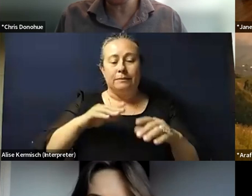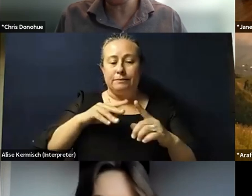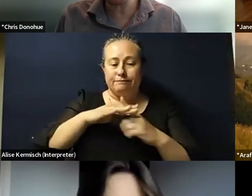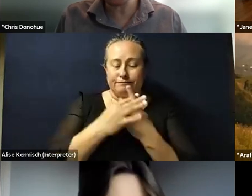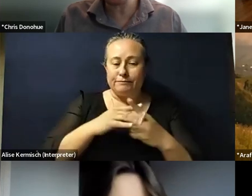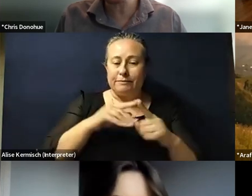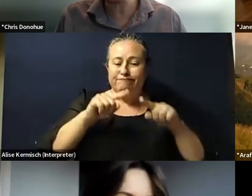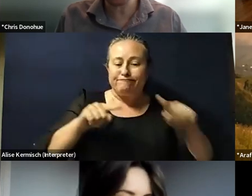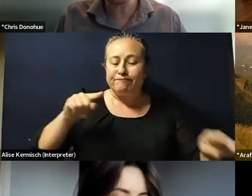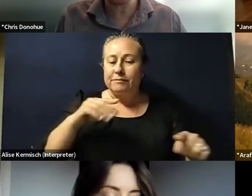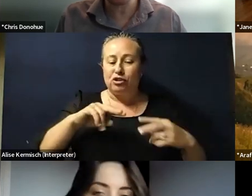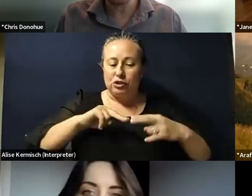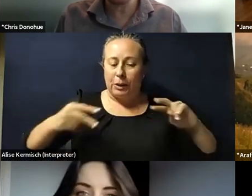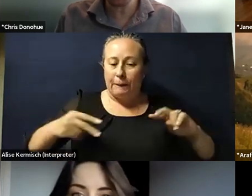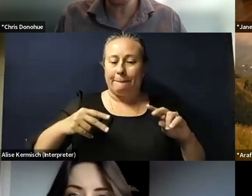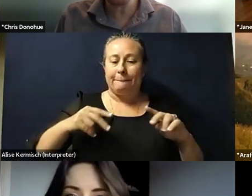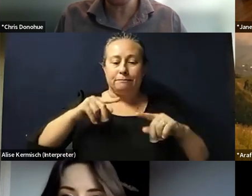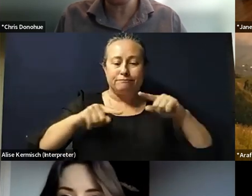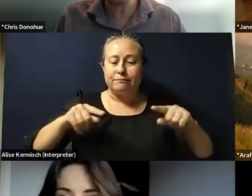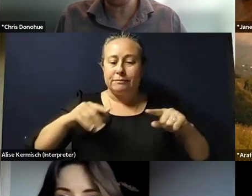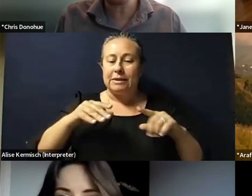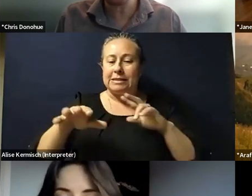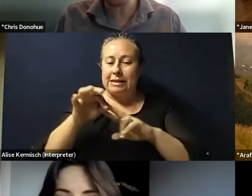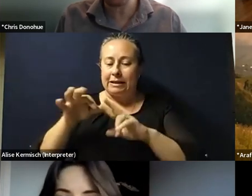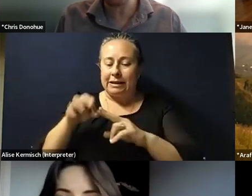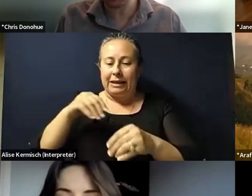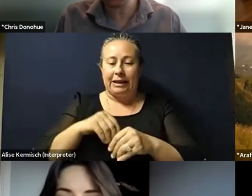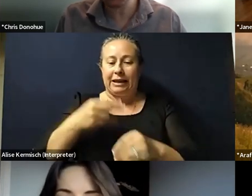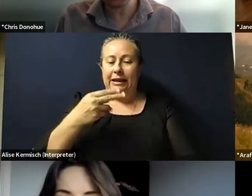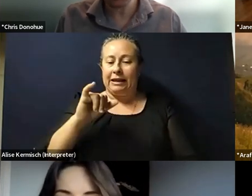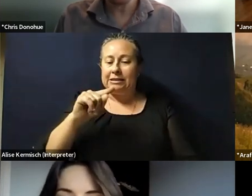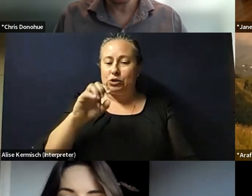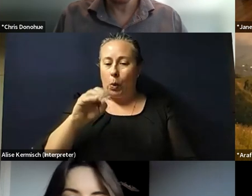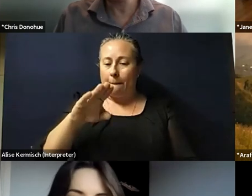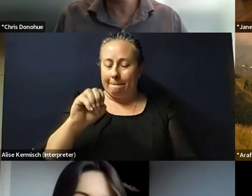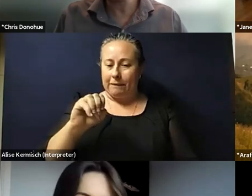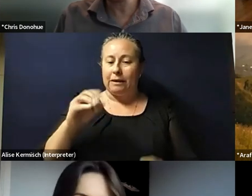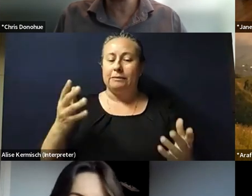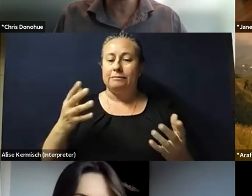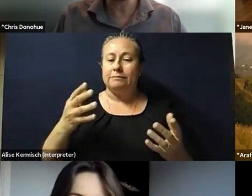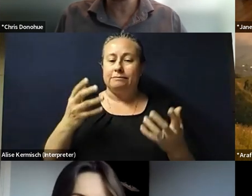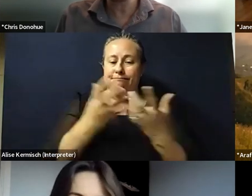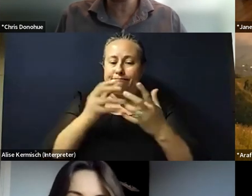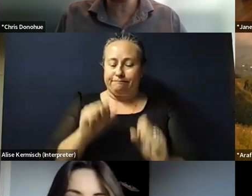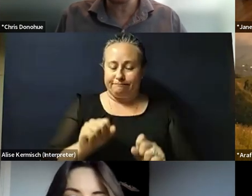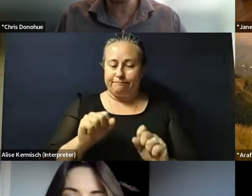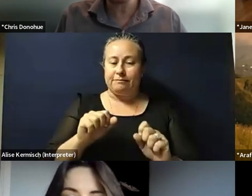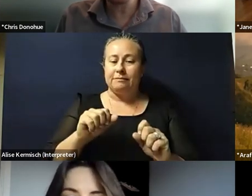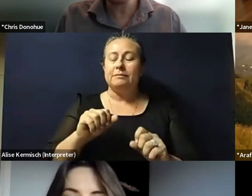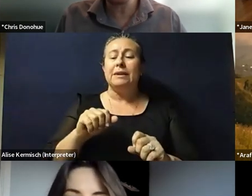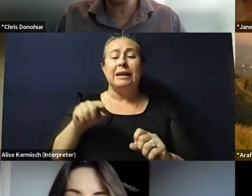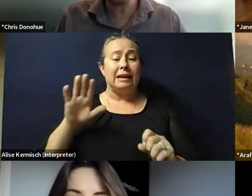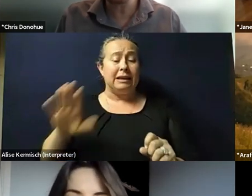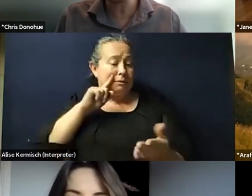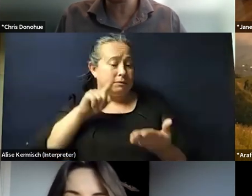genome variation, and natural selection in a major histocompatibility complex. His research has provided insight